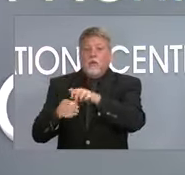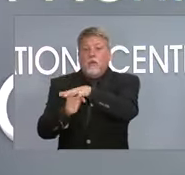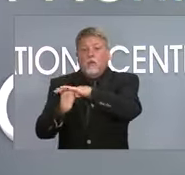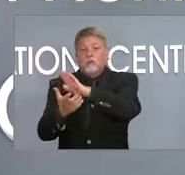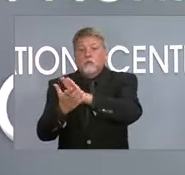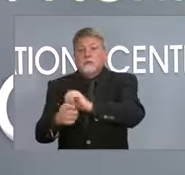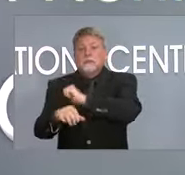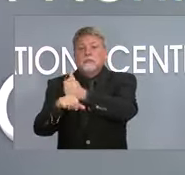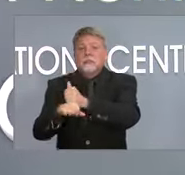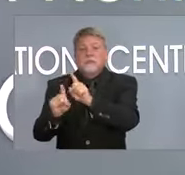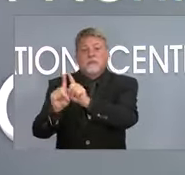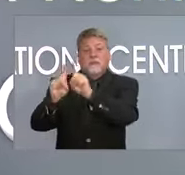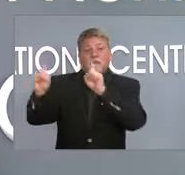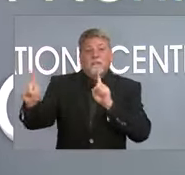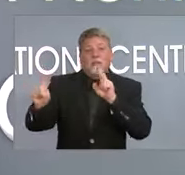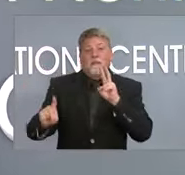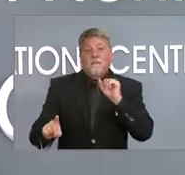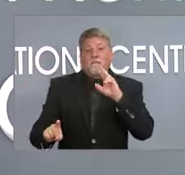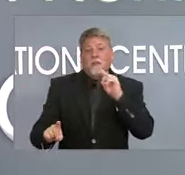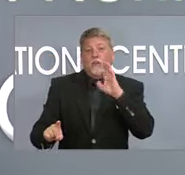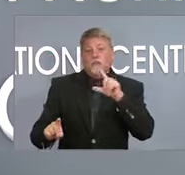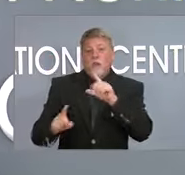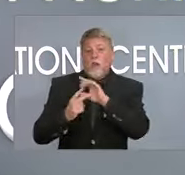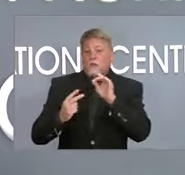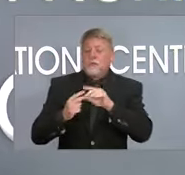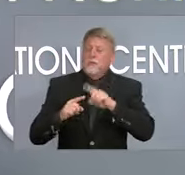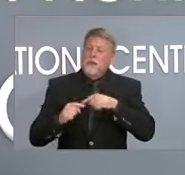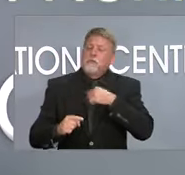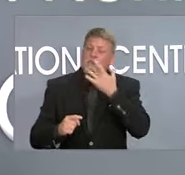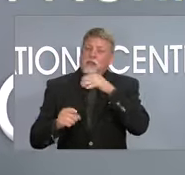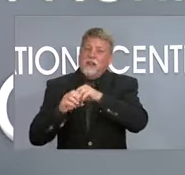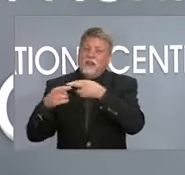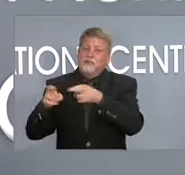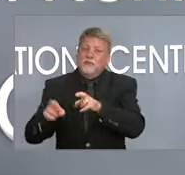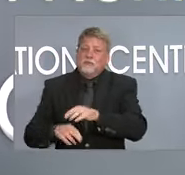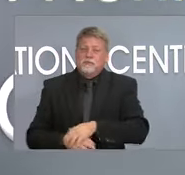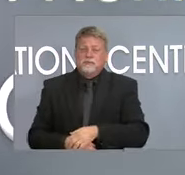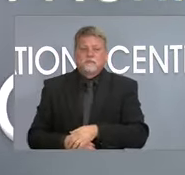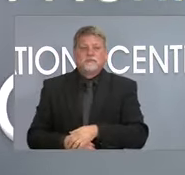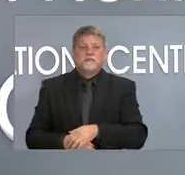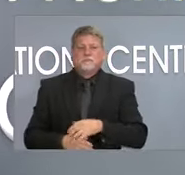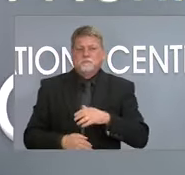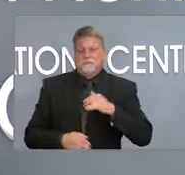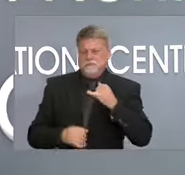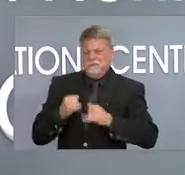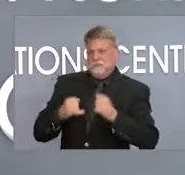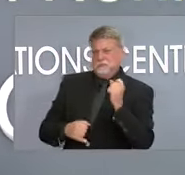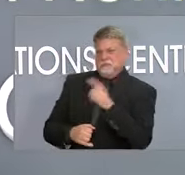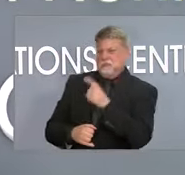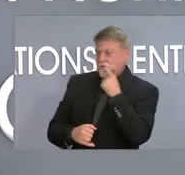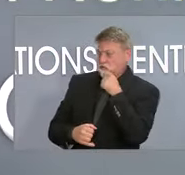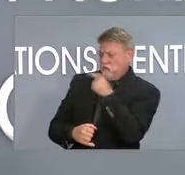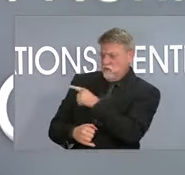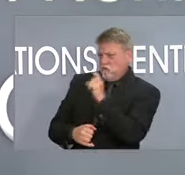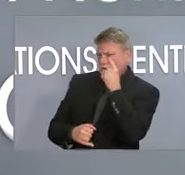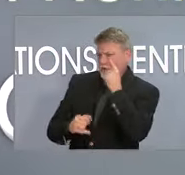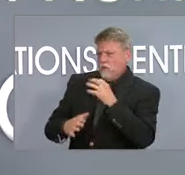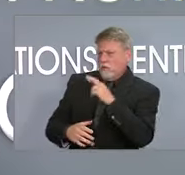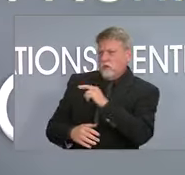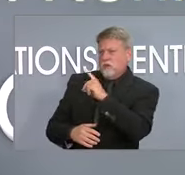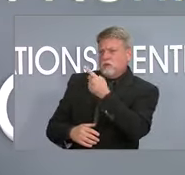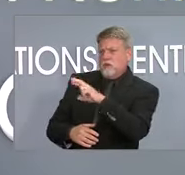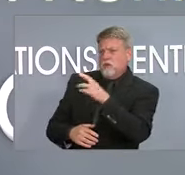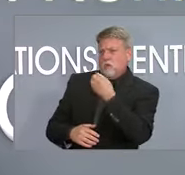But like I say, we want our children in the classroom. I think this might be for you or Dr. Cohen, I'm not sure, but can you mentioned